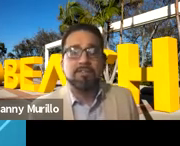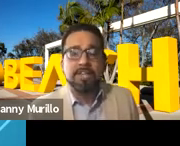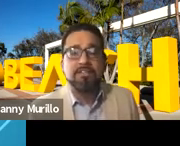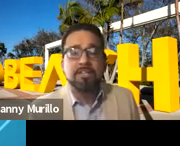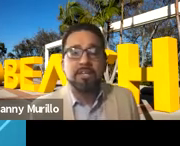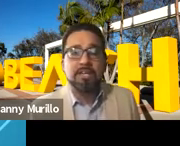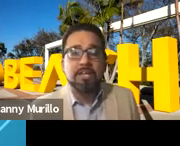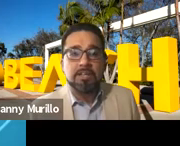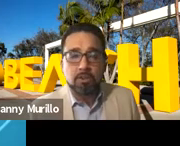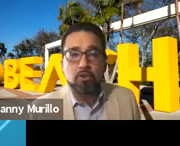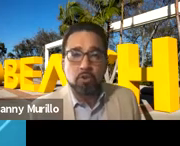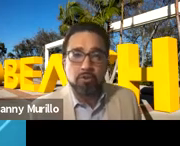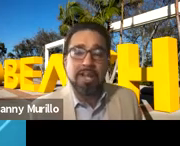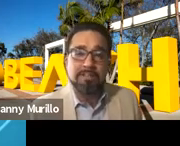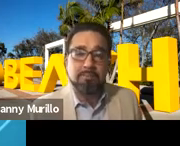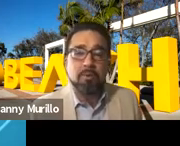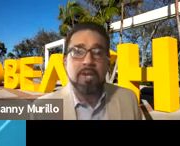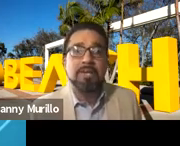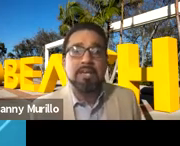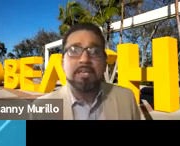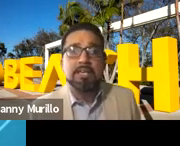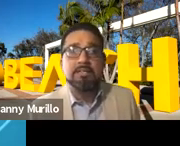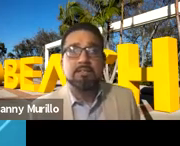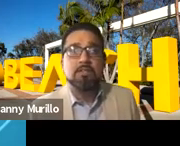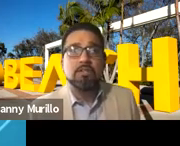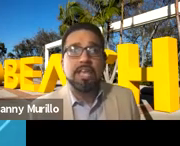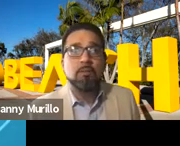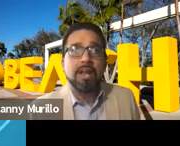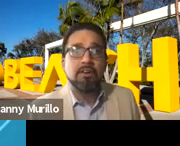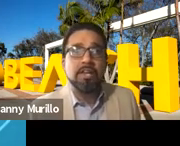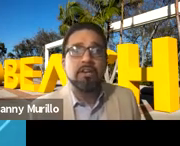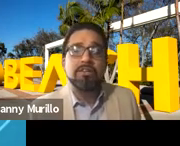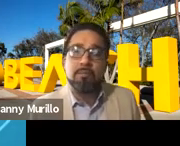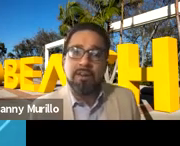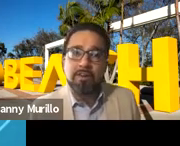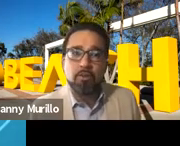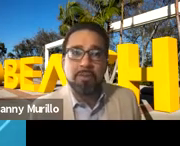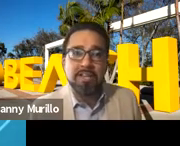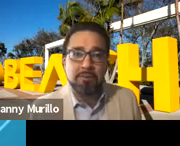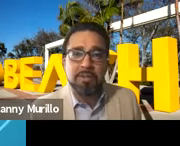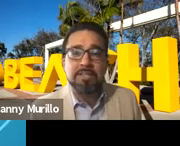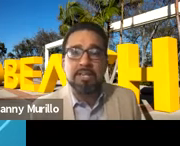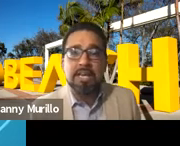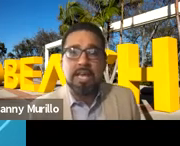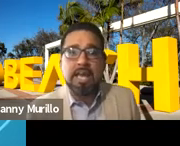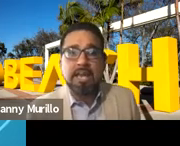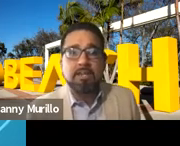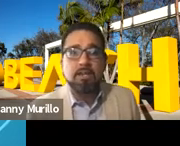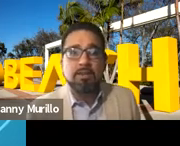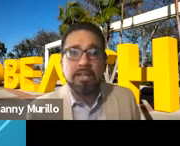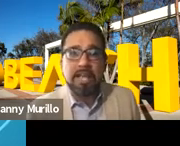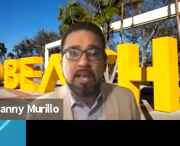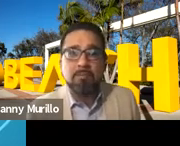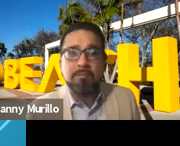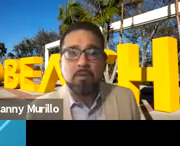the master's of education in the social cultural analysis program, is take what I learned here, take what I've learned through my experience, and